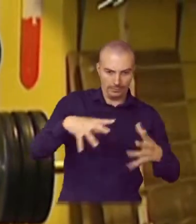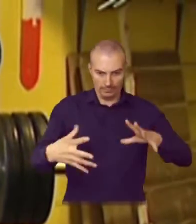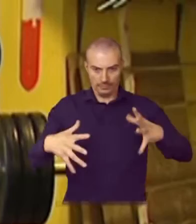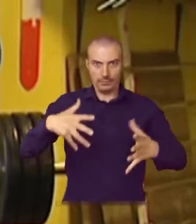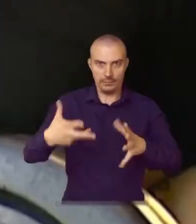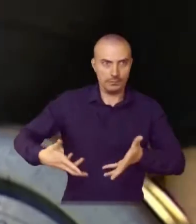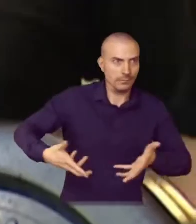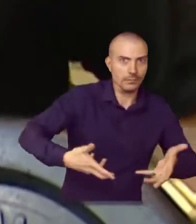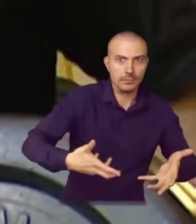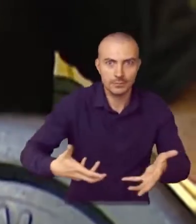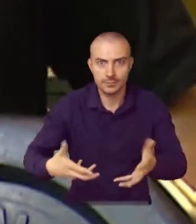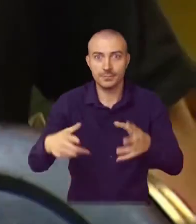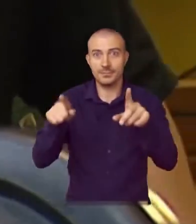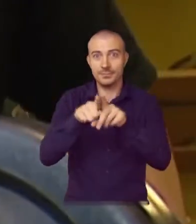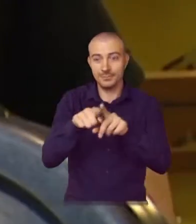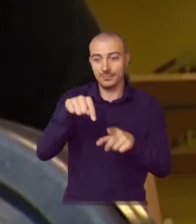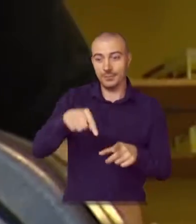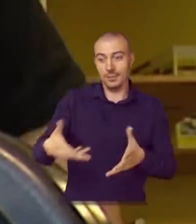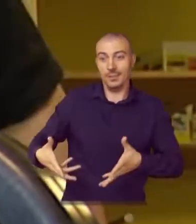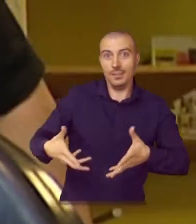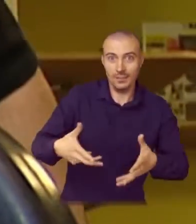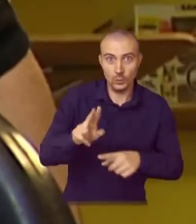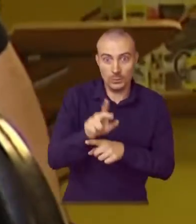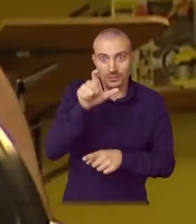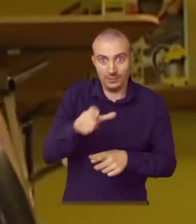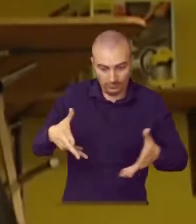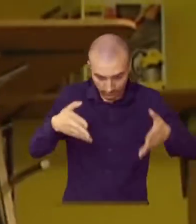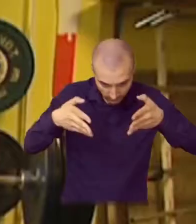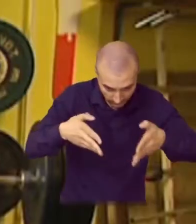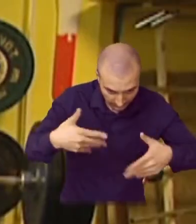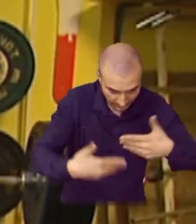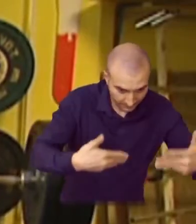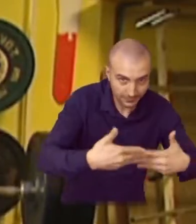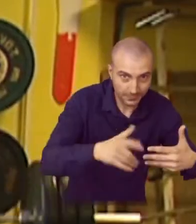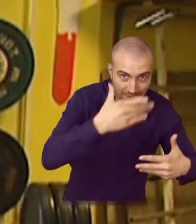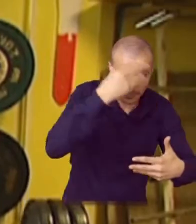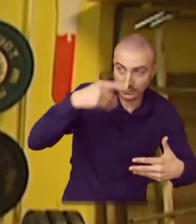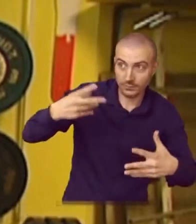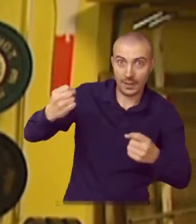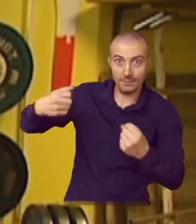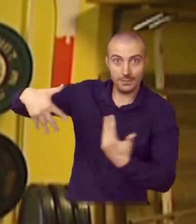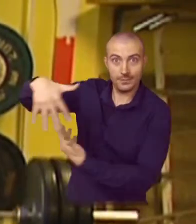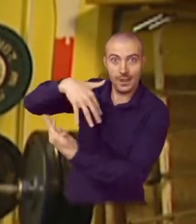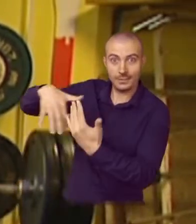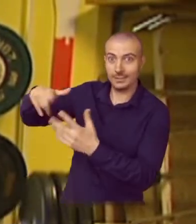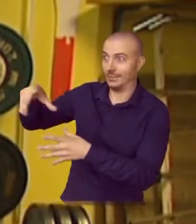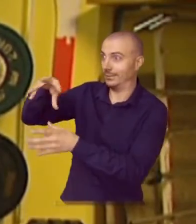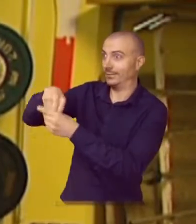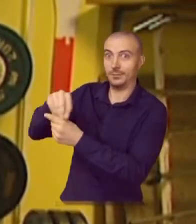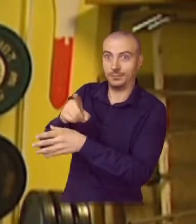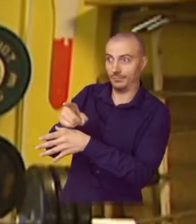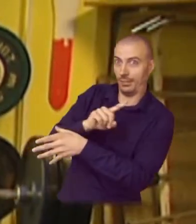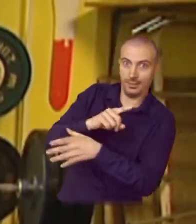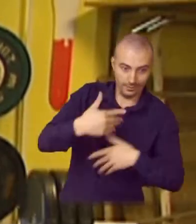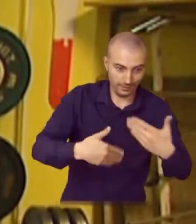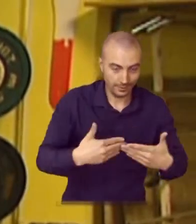requires many wires and parts, or it's difficult to use or carry, this may result in the user having to focus too much attention on the